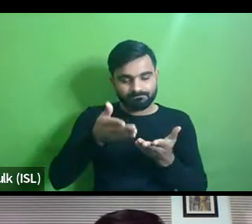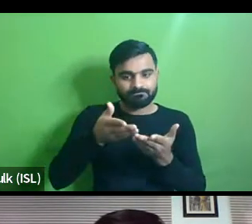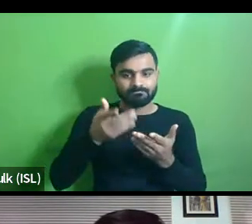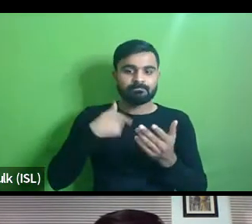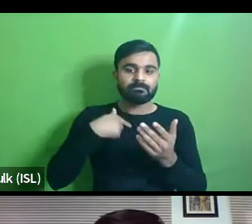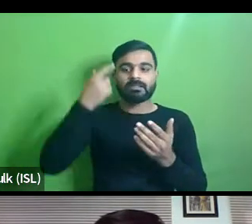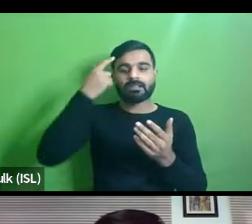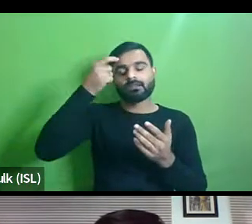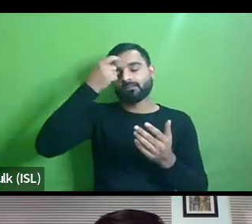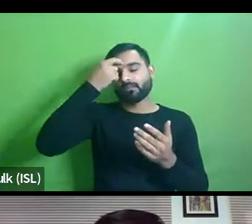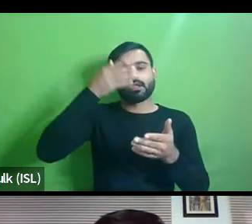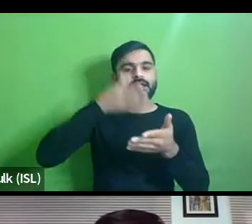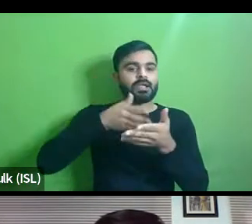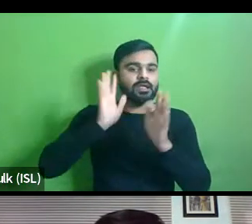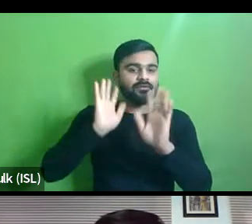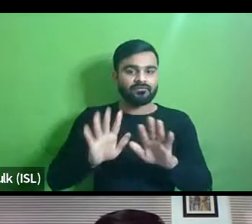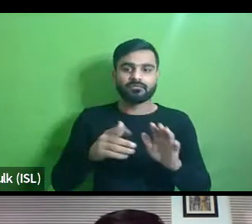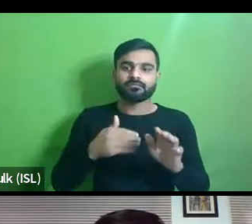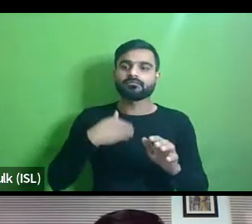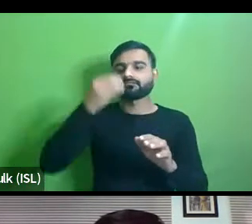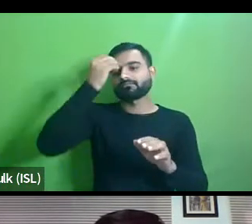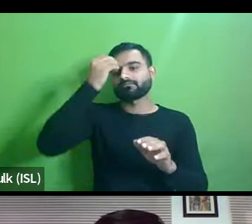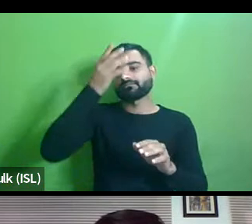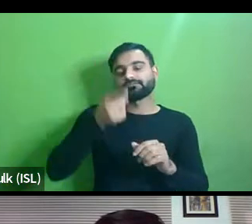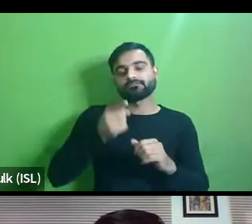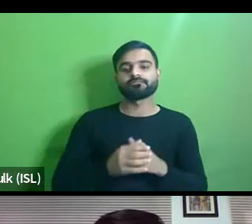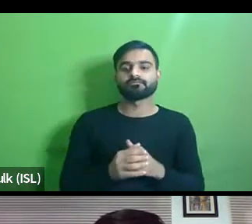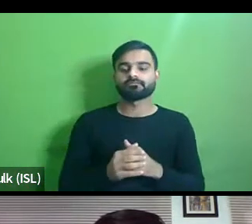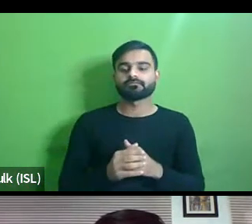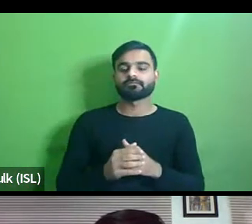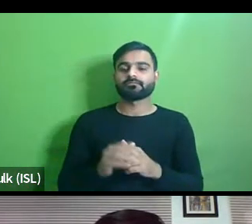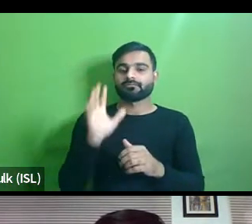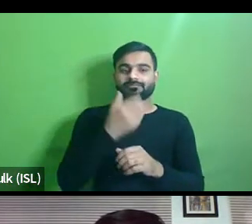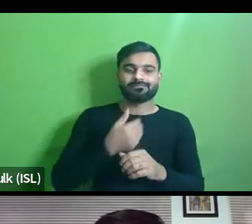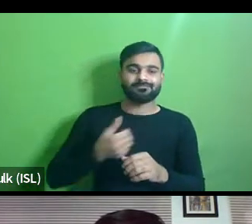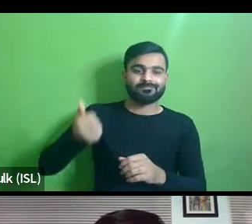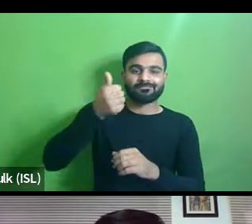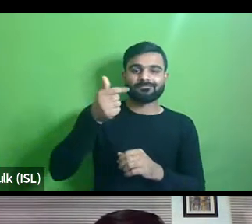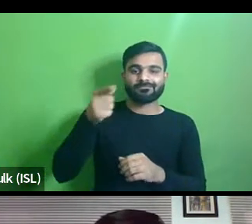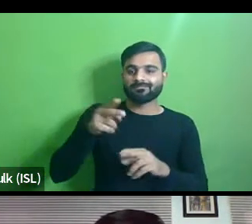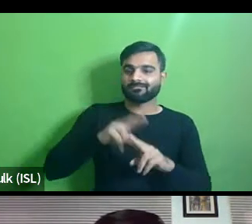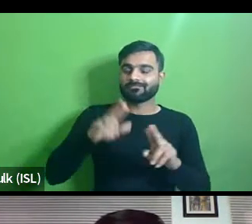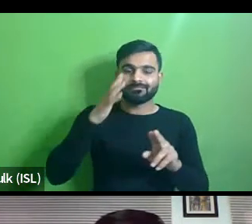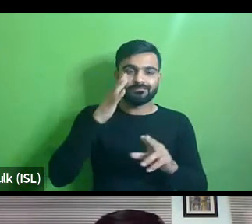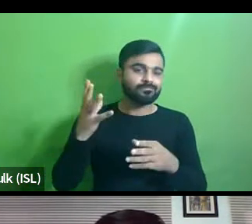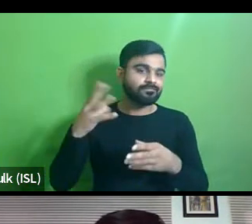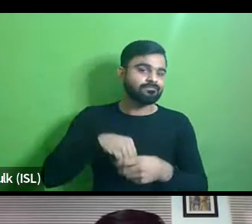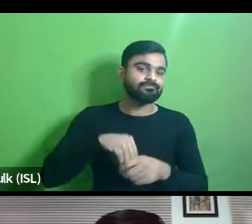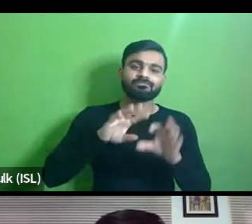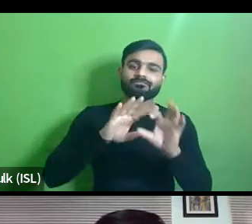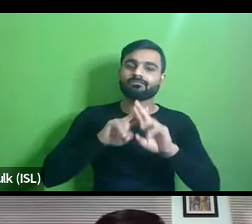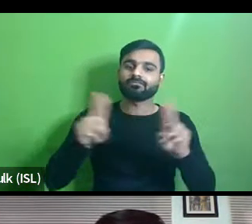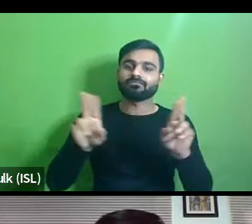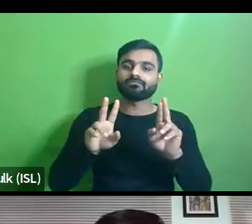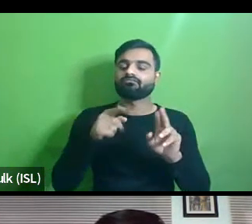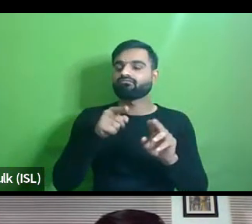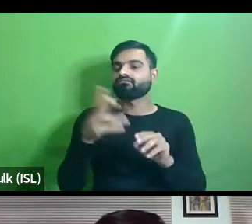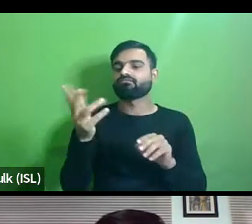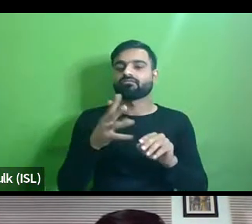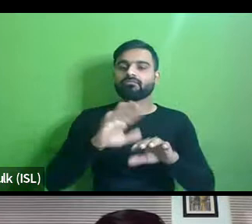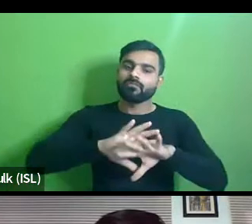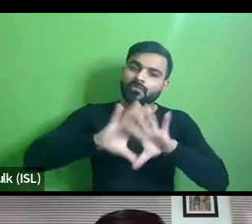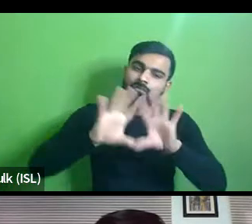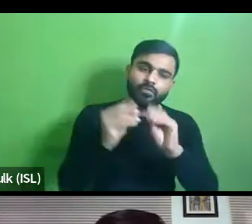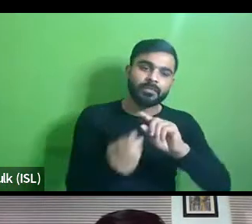it's the issue of unawareness it is um the the authorities are not enforcing it properly and because there's a whole